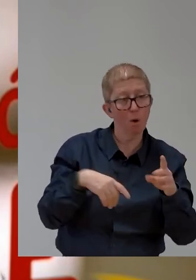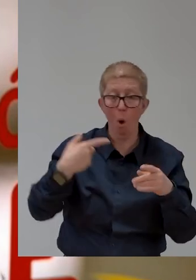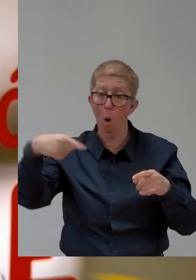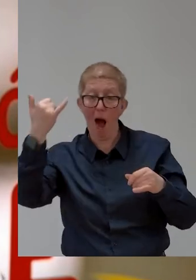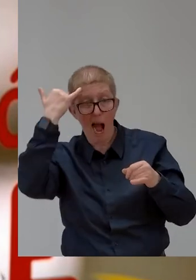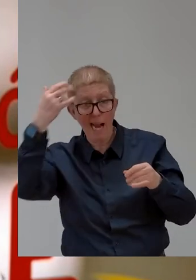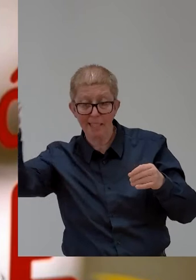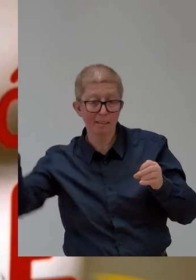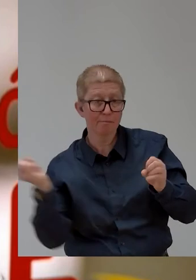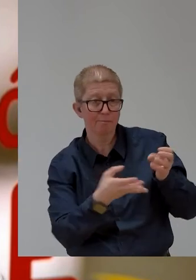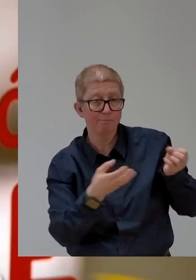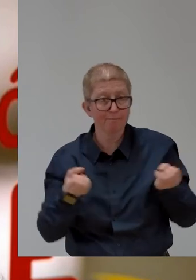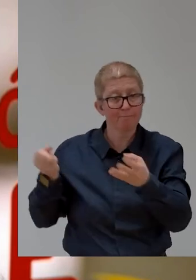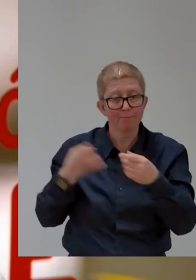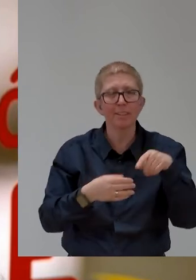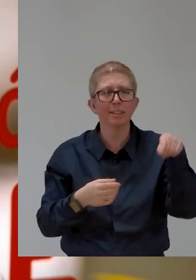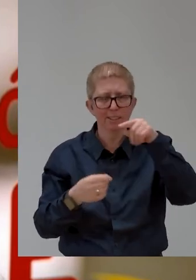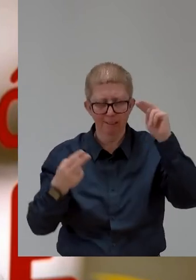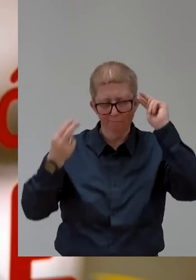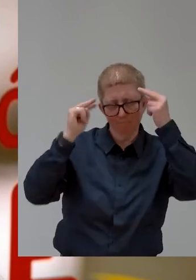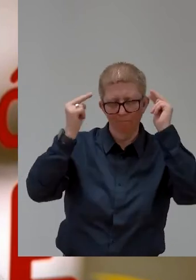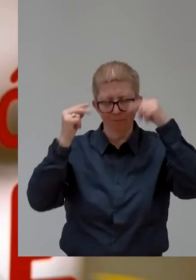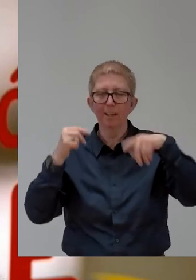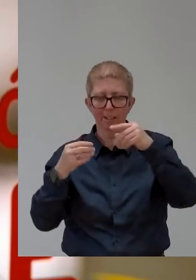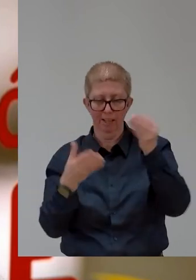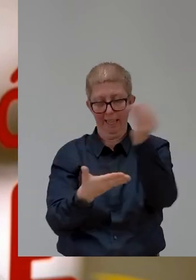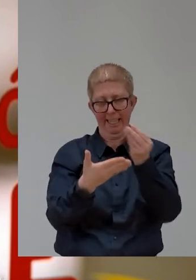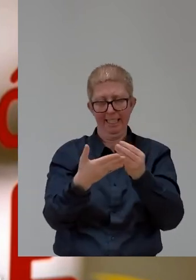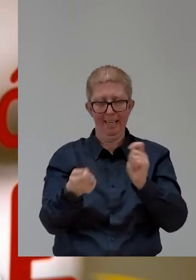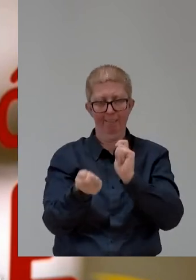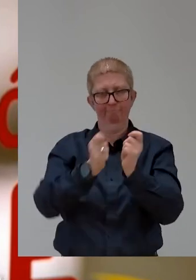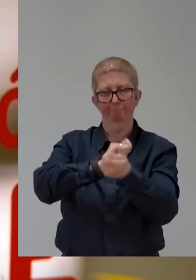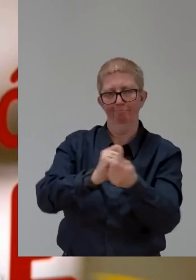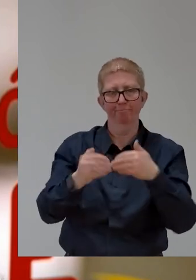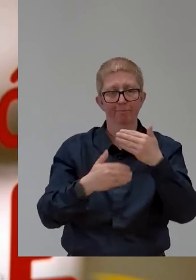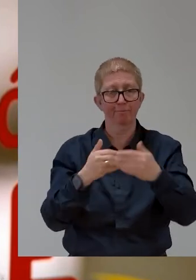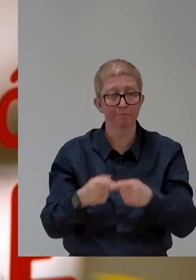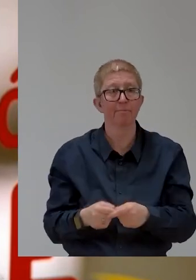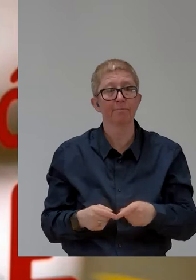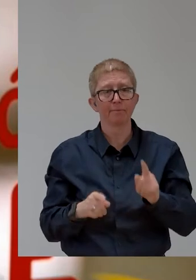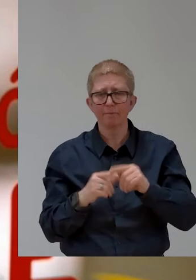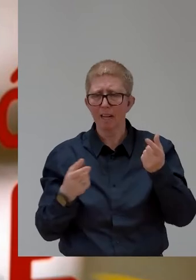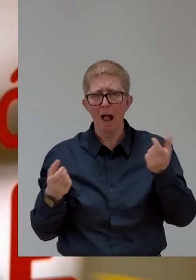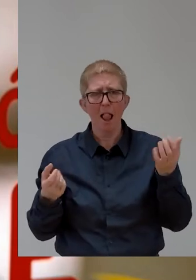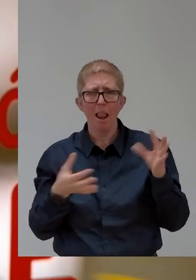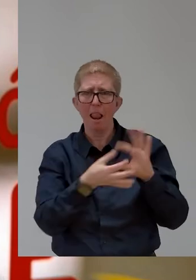achieve this goal, we also want to establish links with entities around the world, which Zero Project has facilitated